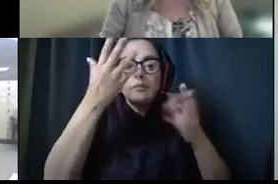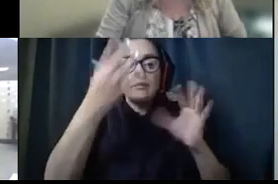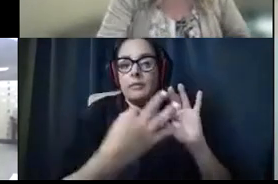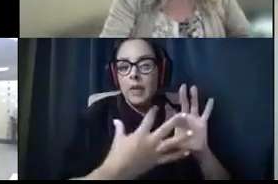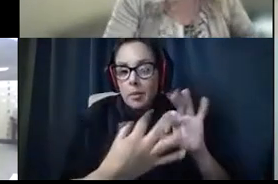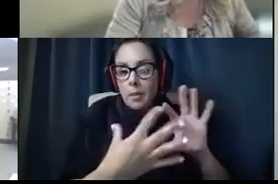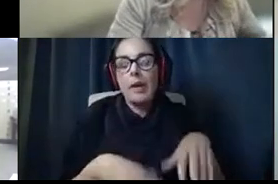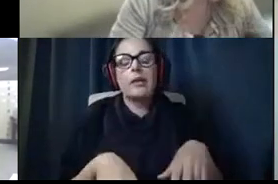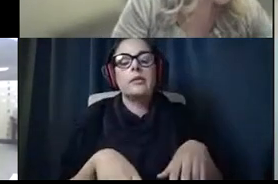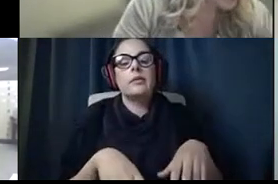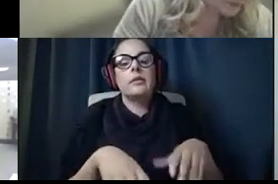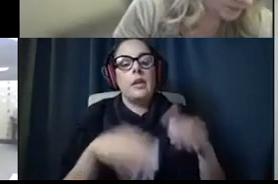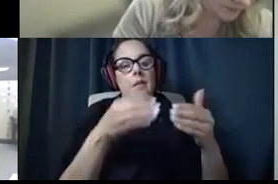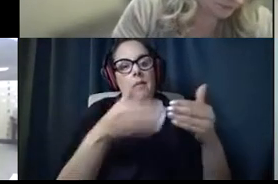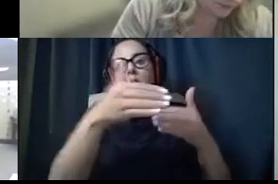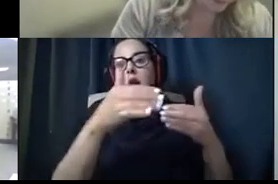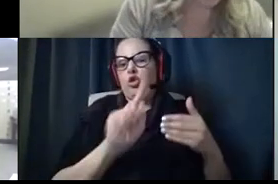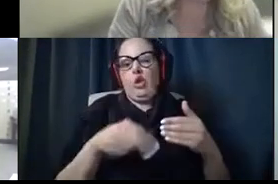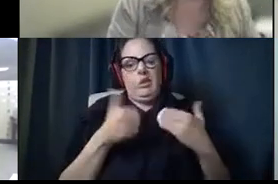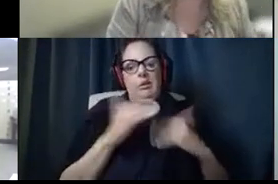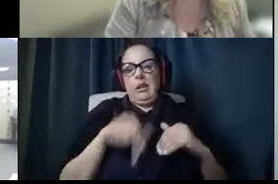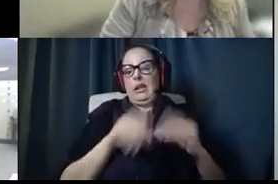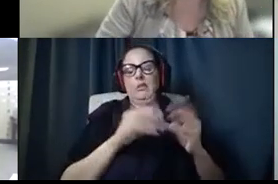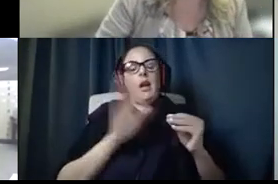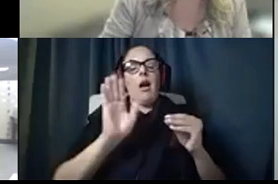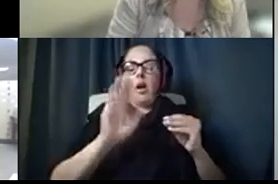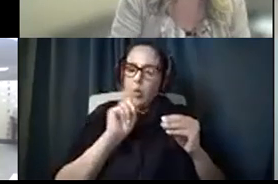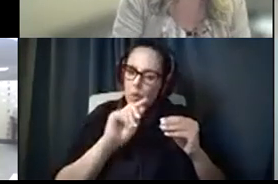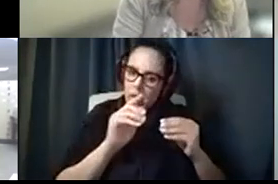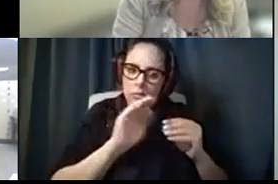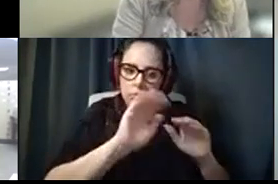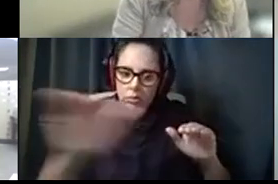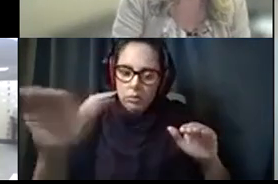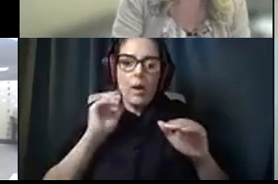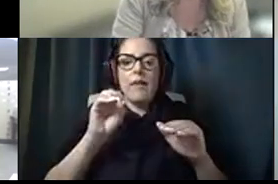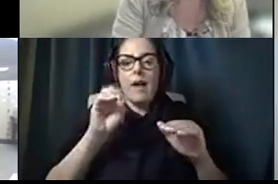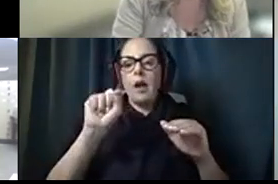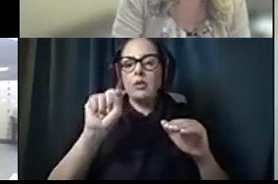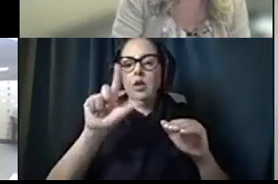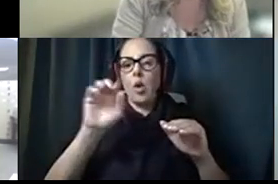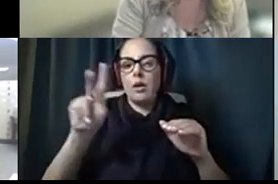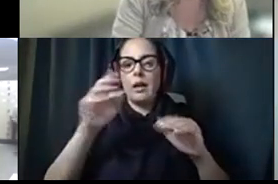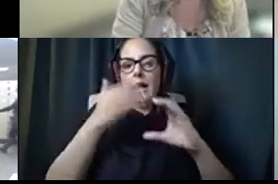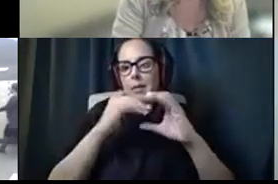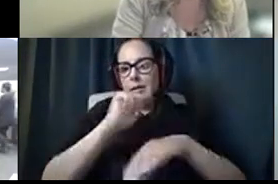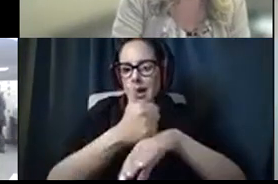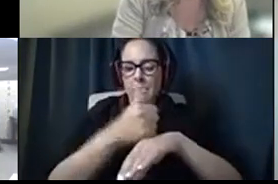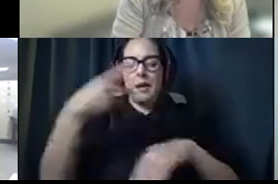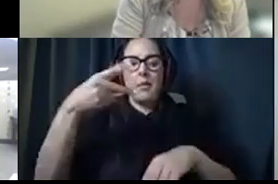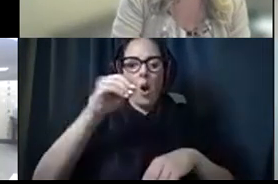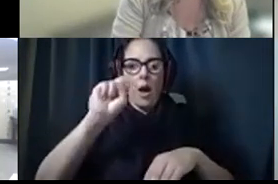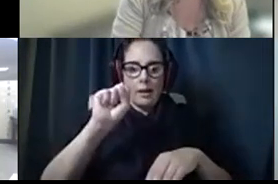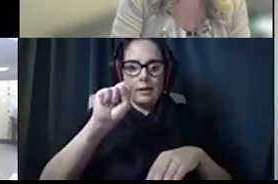beyond today's meeting. We have an Outlook email address set up, POS